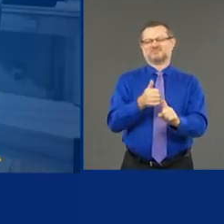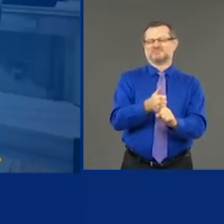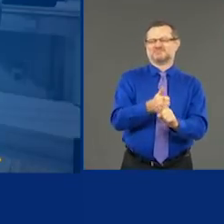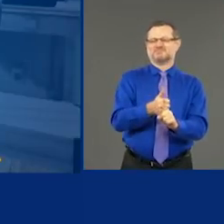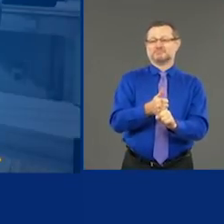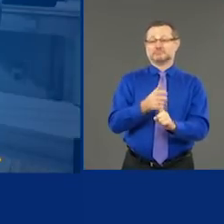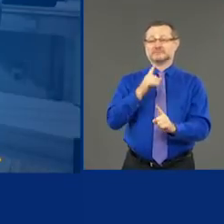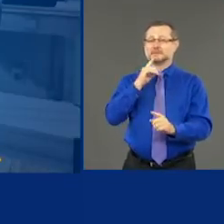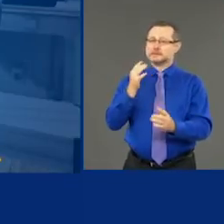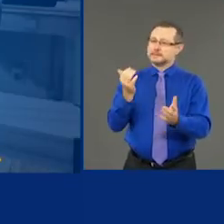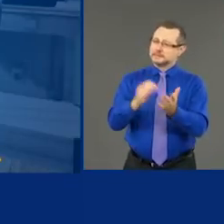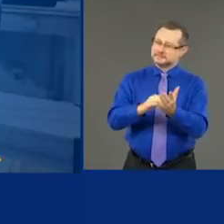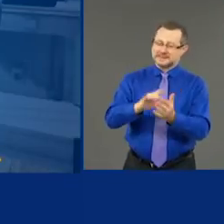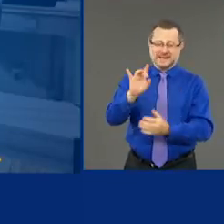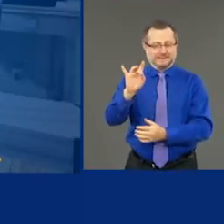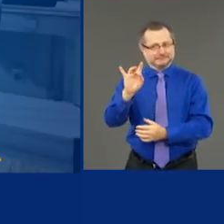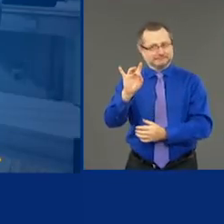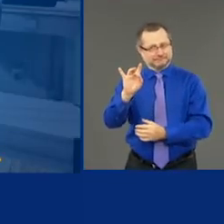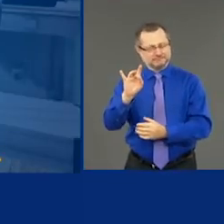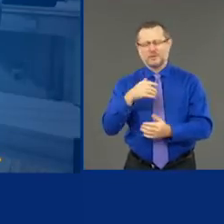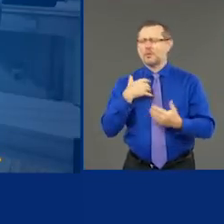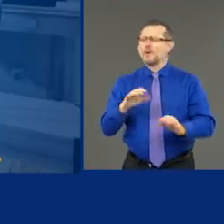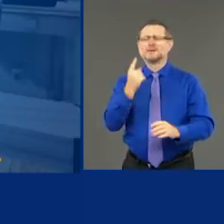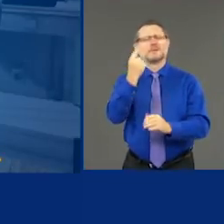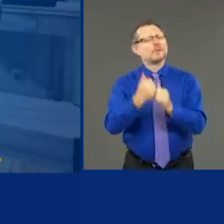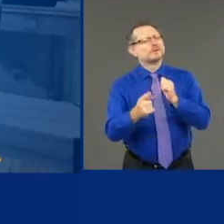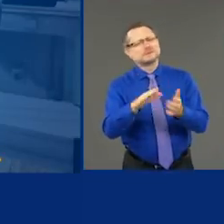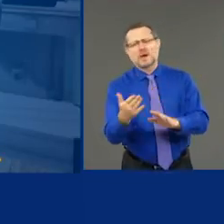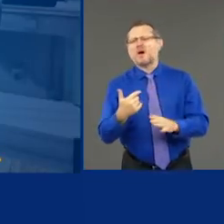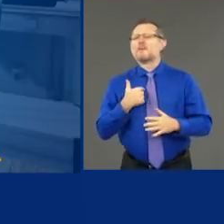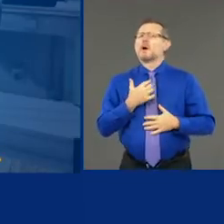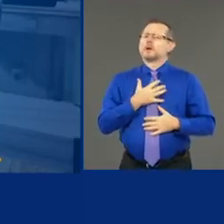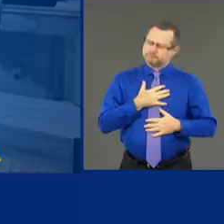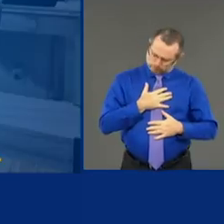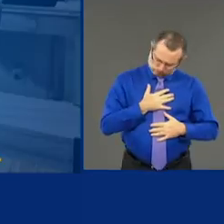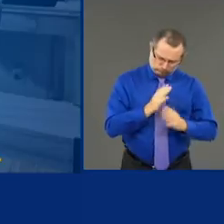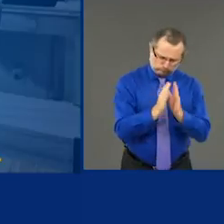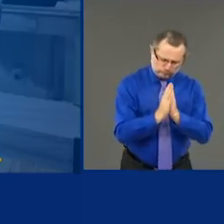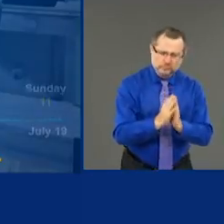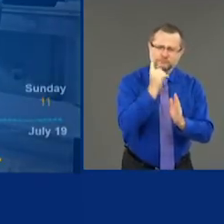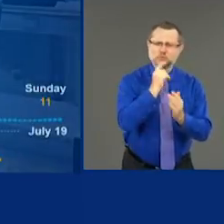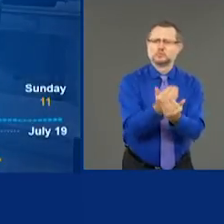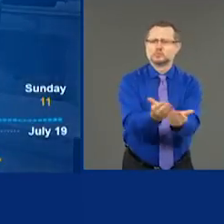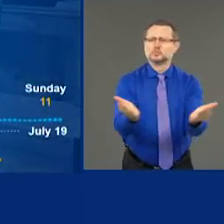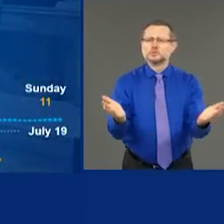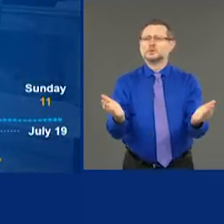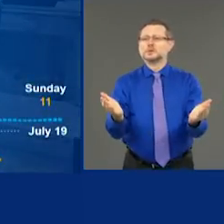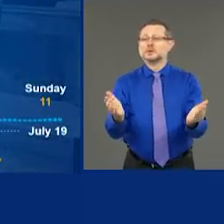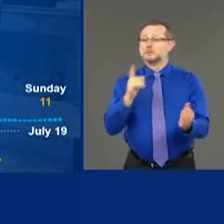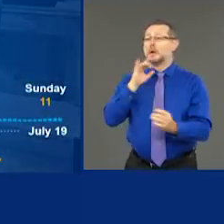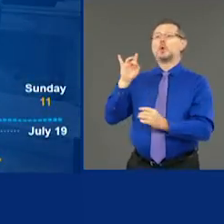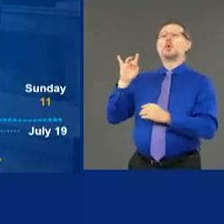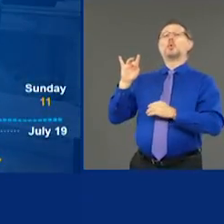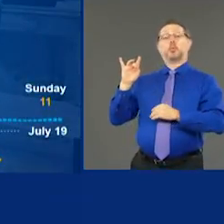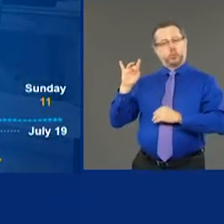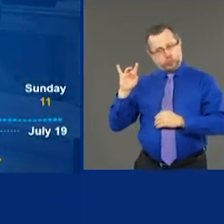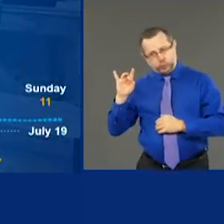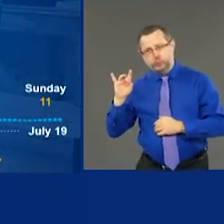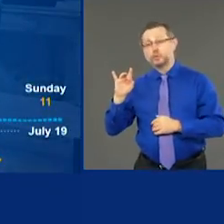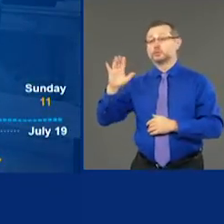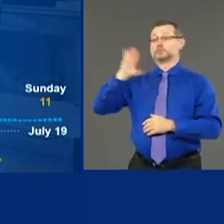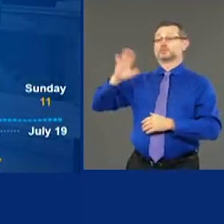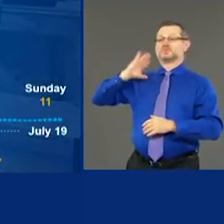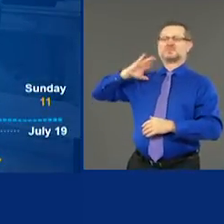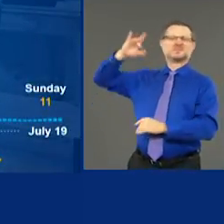lose any life, and they're in our thoughts and prayers, but that is a great number relative to where we've been. The three-day